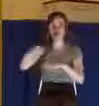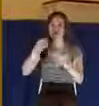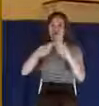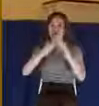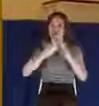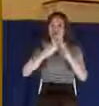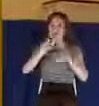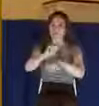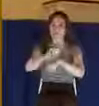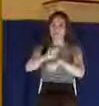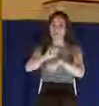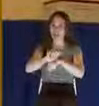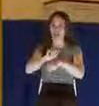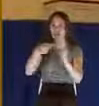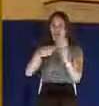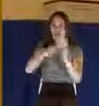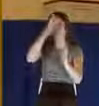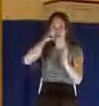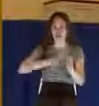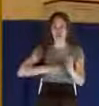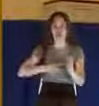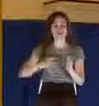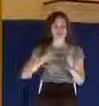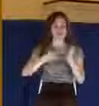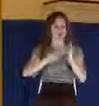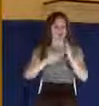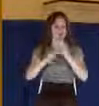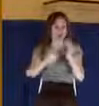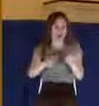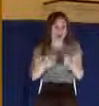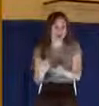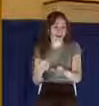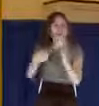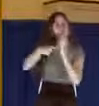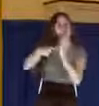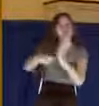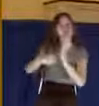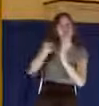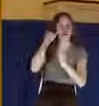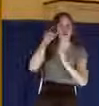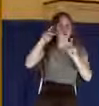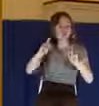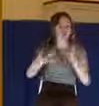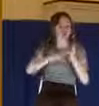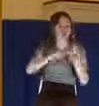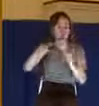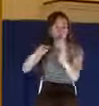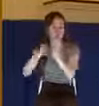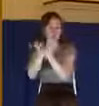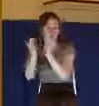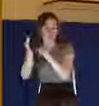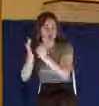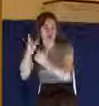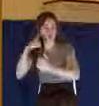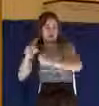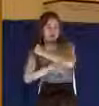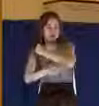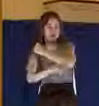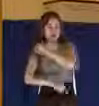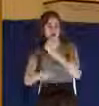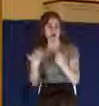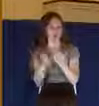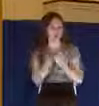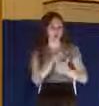to die, how the soldiers will cruelly mock this person and play games with him. And they would hit him and say, hey,